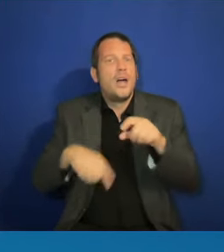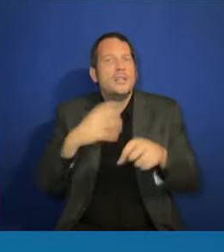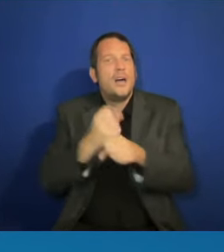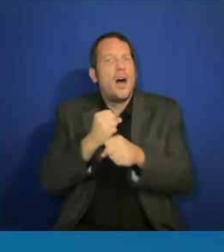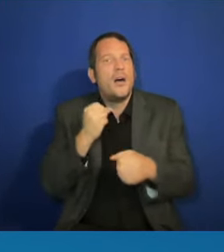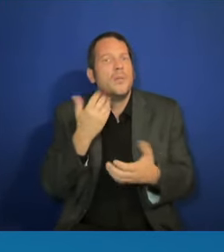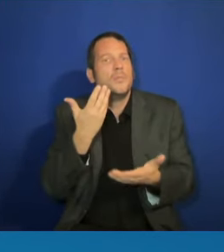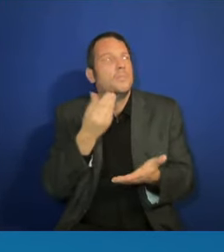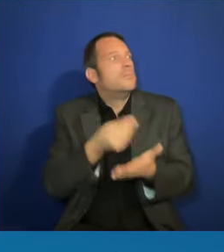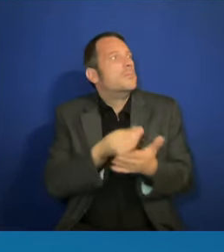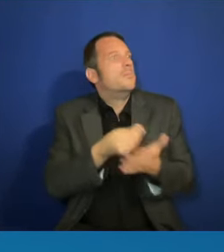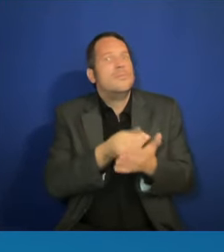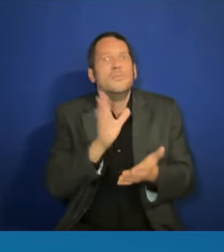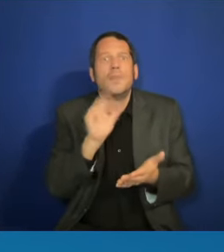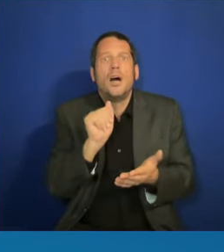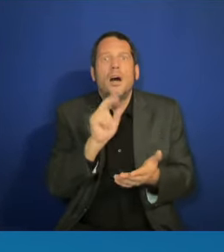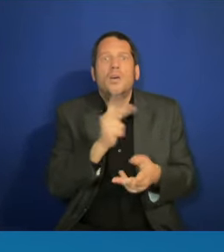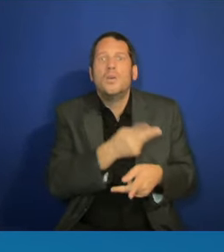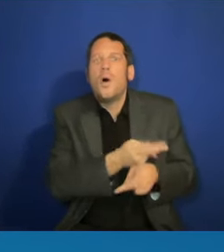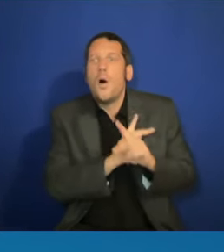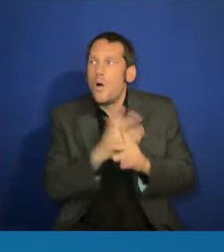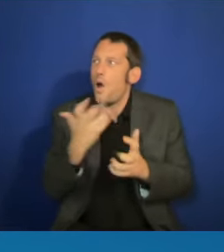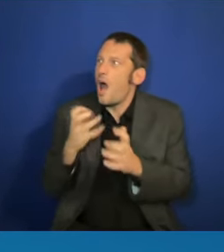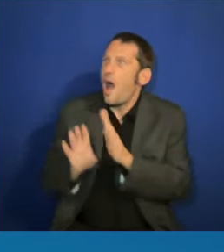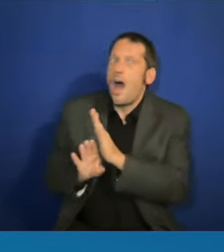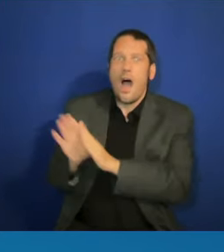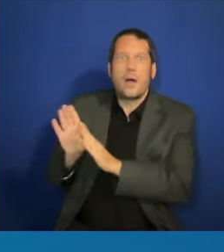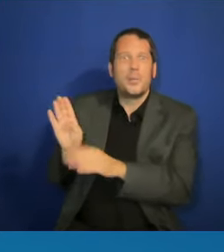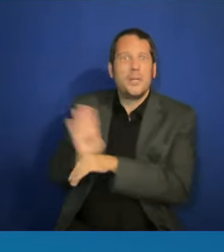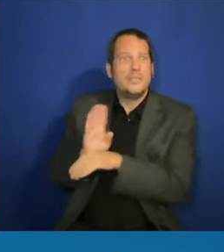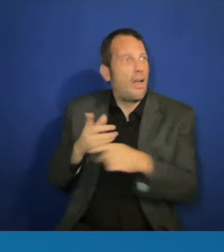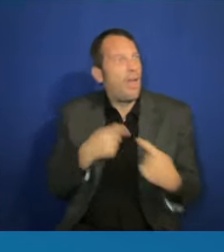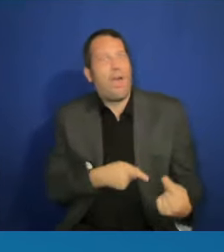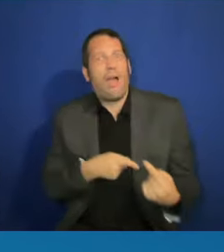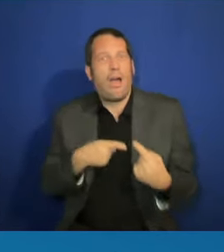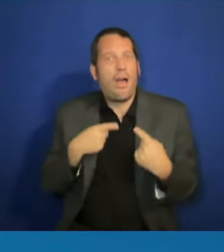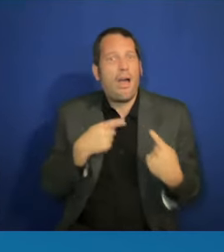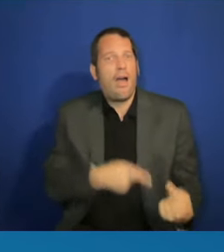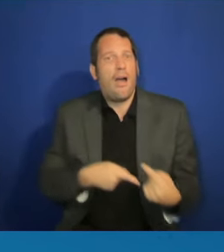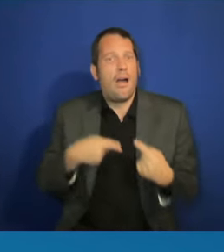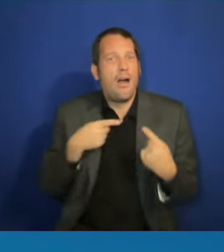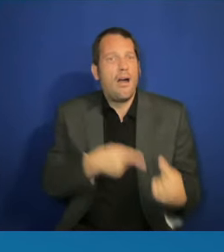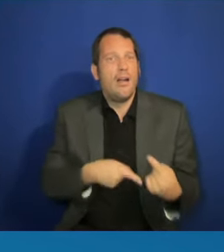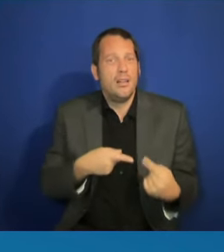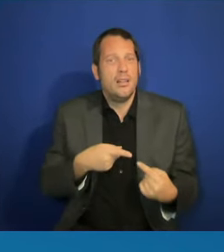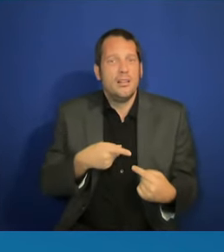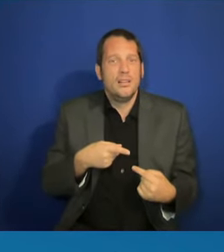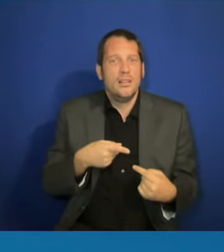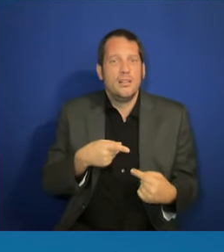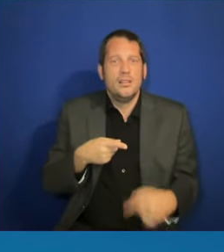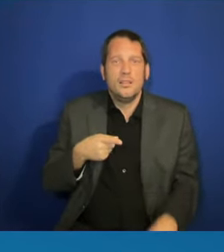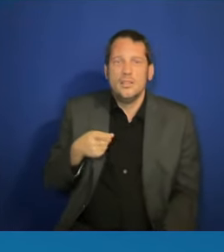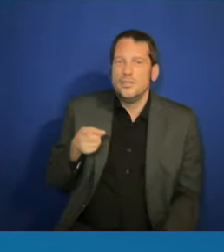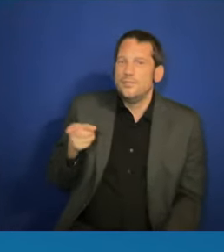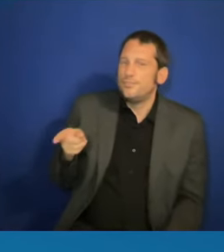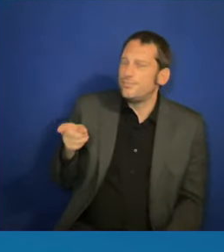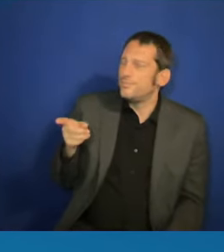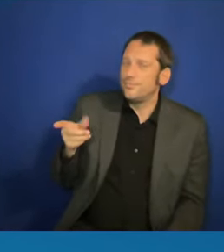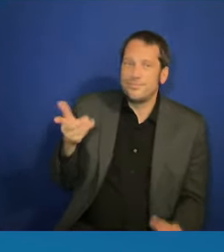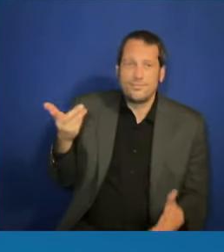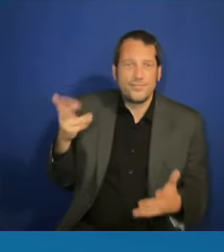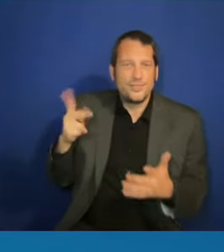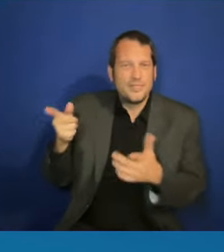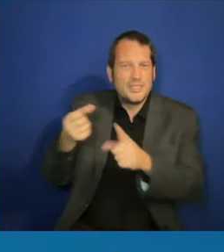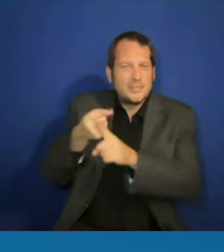President, expanding on economic opportunity is a critical issue for the Latino community. And you have been focused on